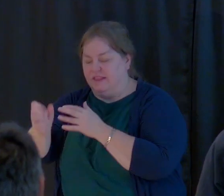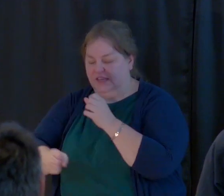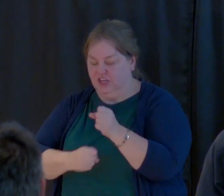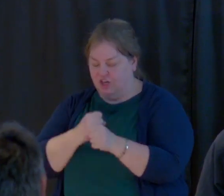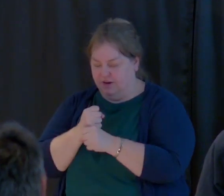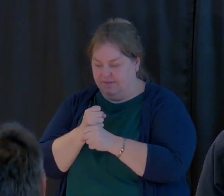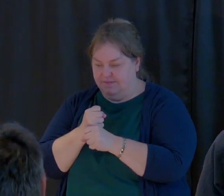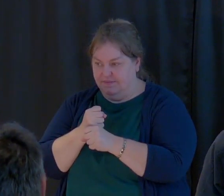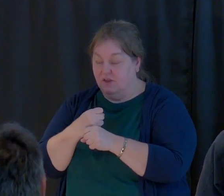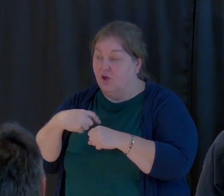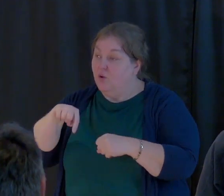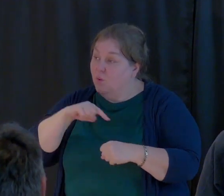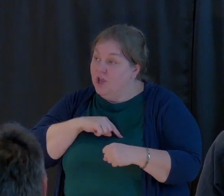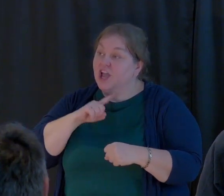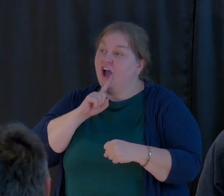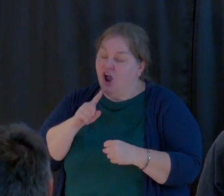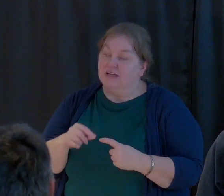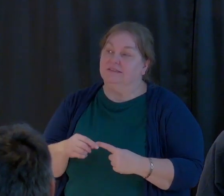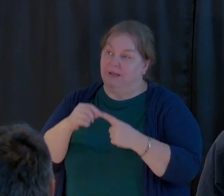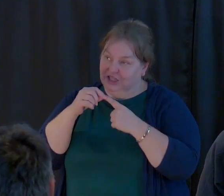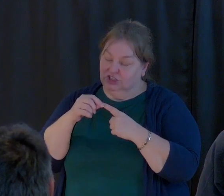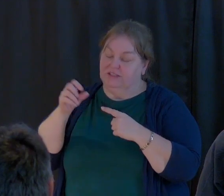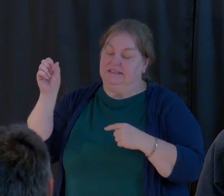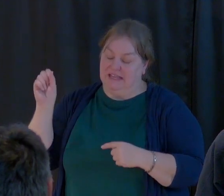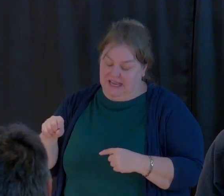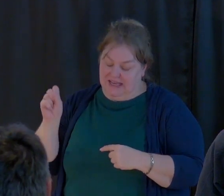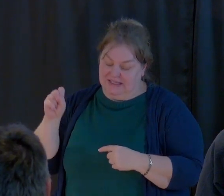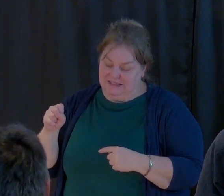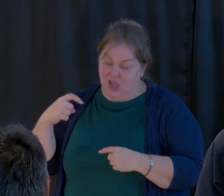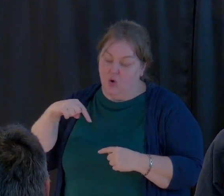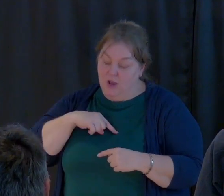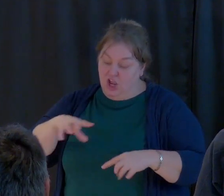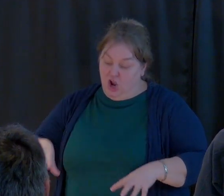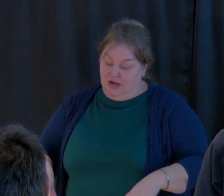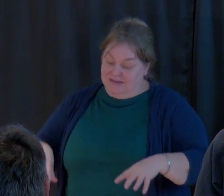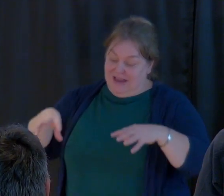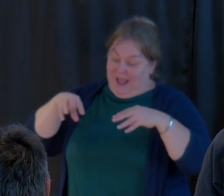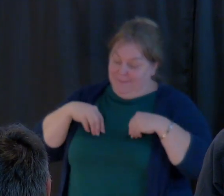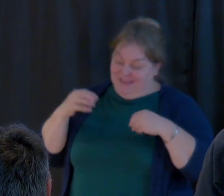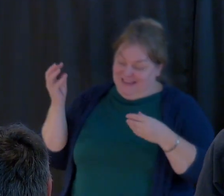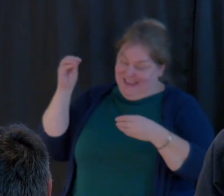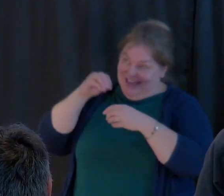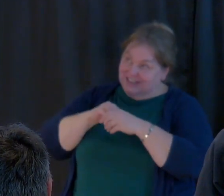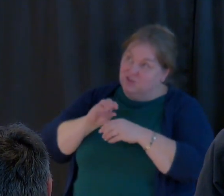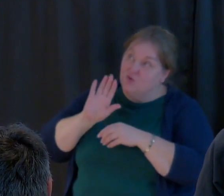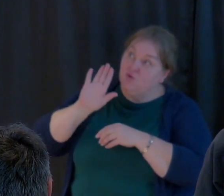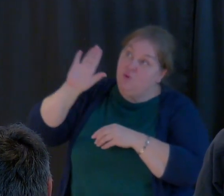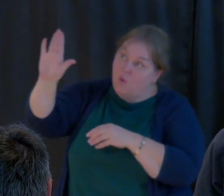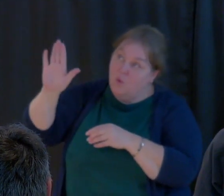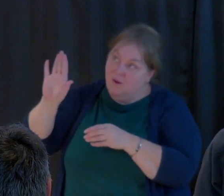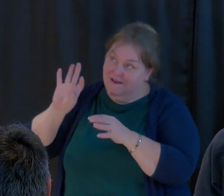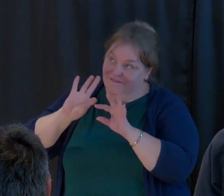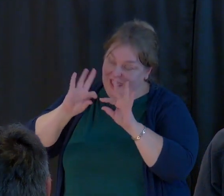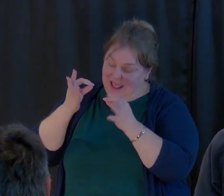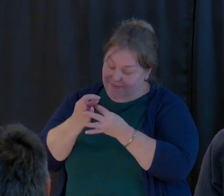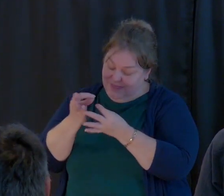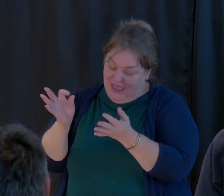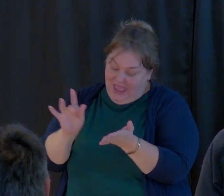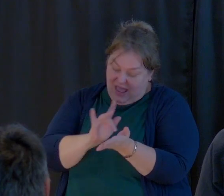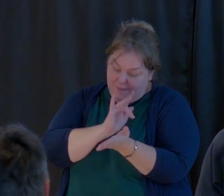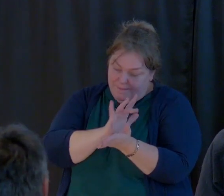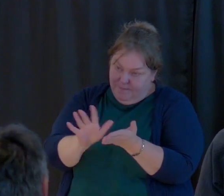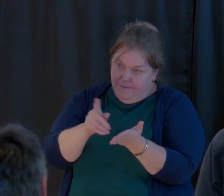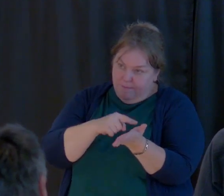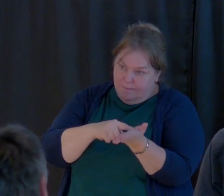Father are special, we are adopted into your family, we were bought with a price, and we